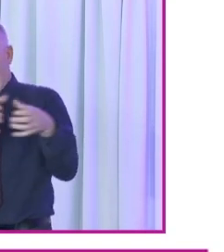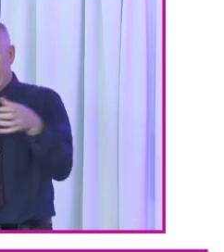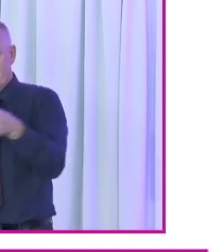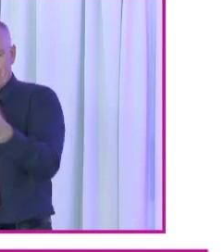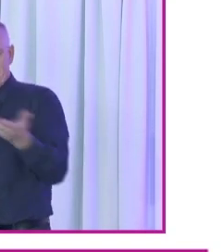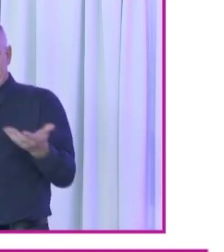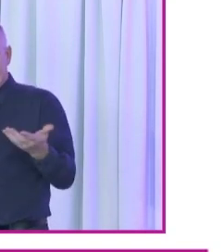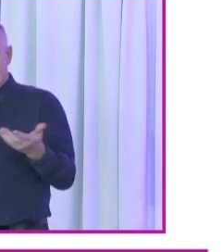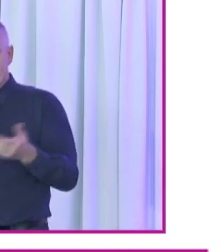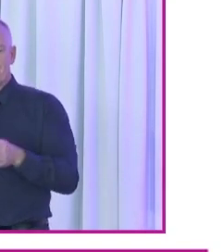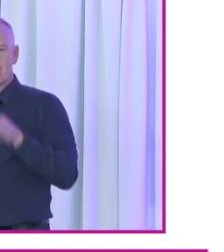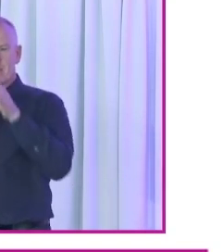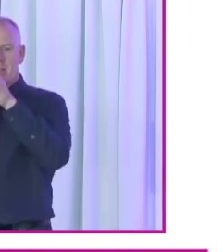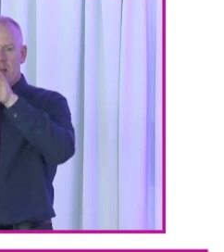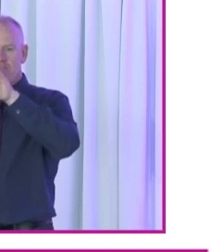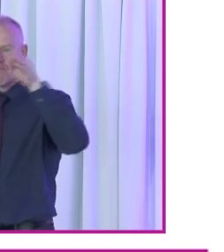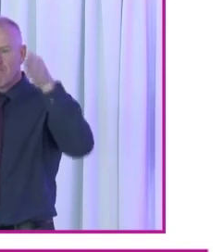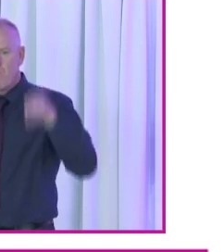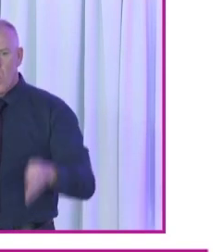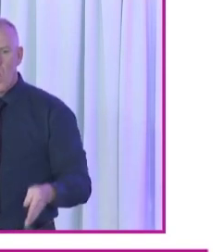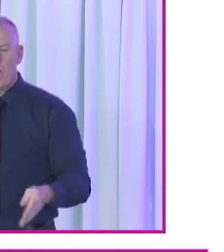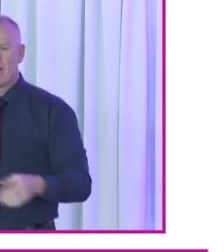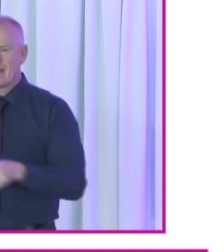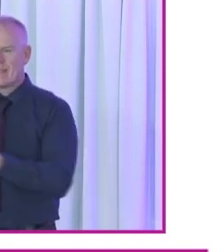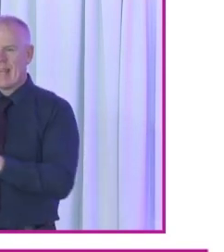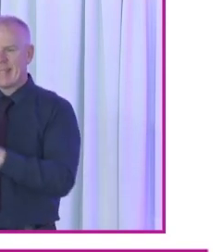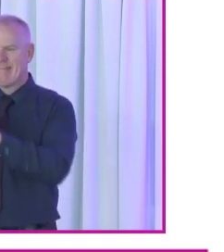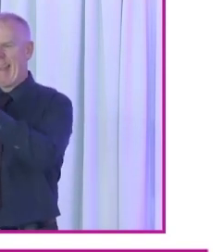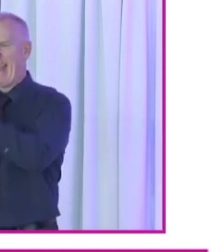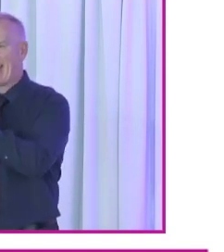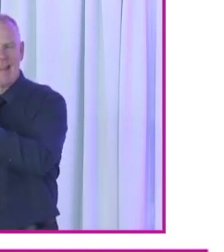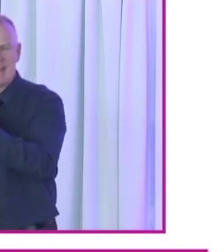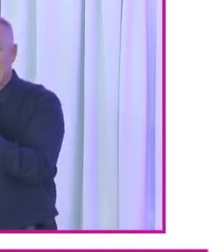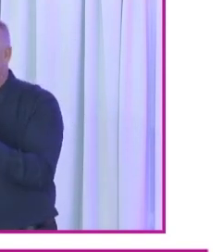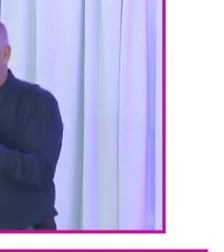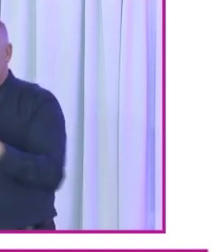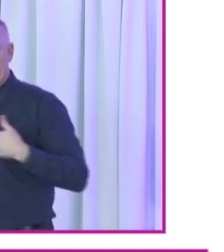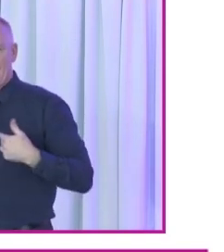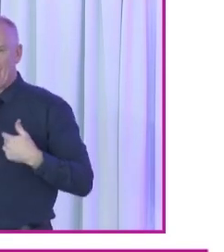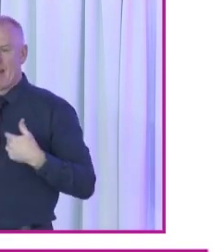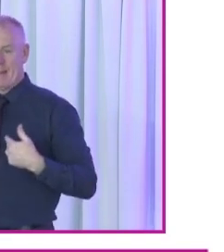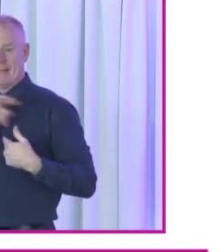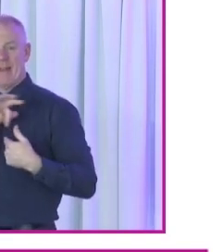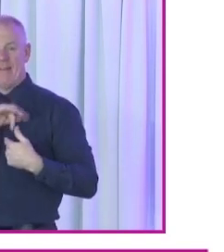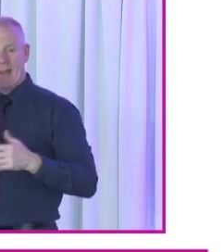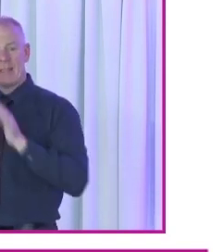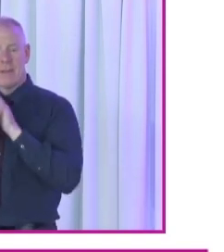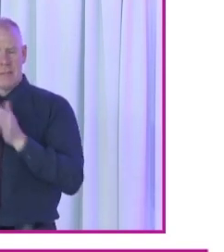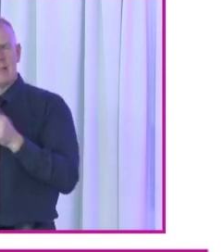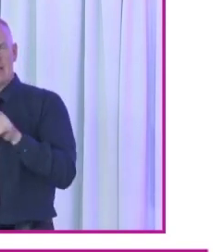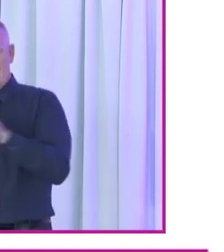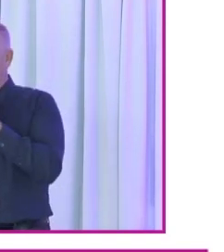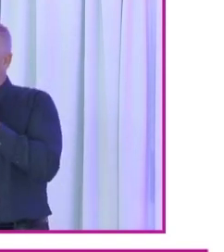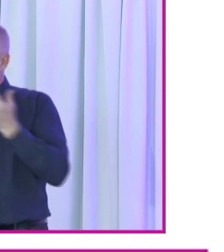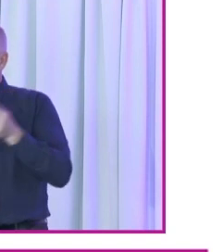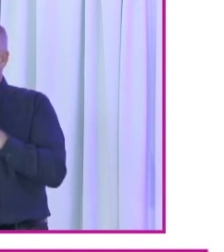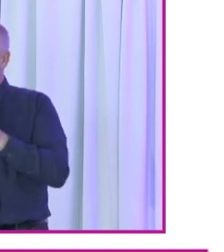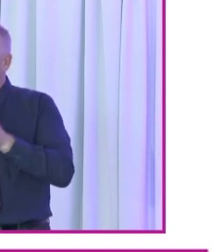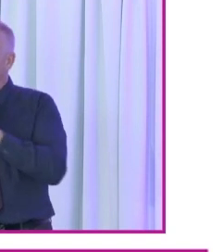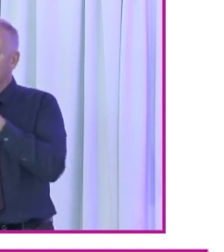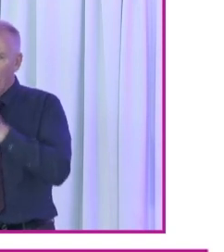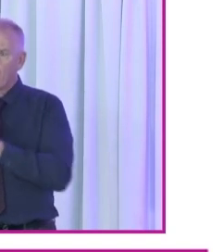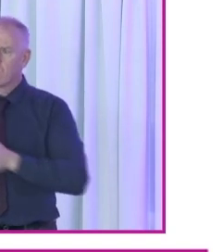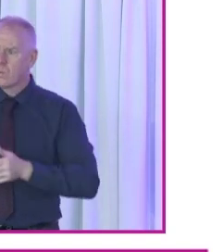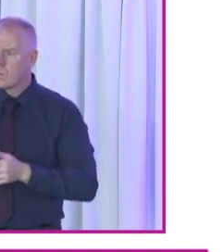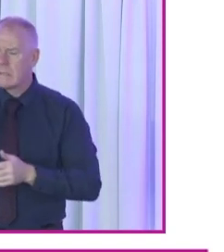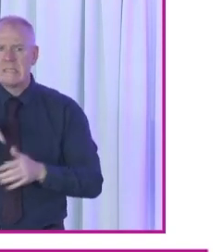Inaccessible polling booths and stations. Well of course I mentioned that was my own experience. But that was the experience of many other voters as well, where